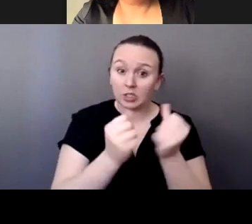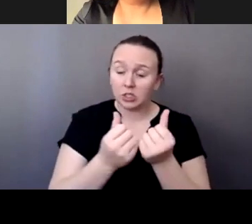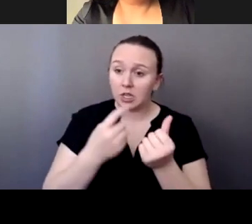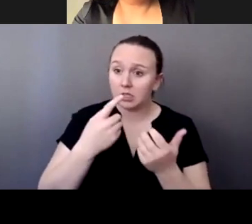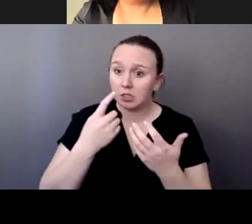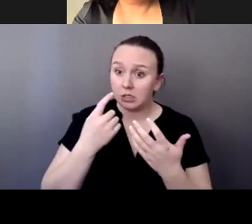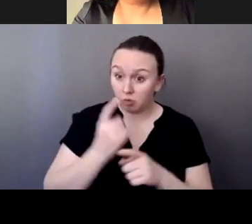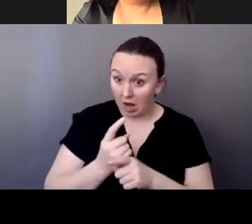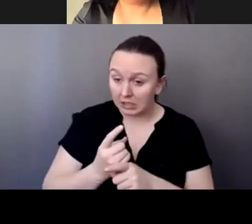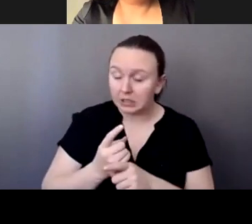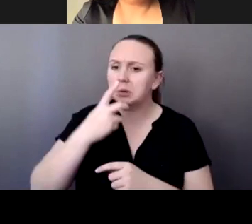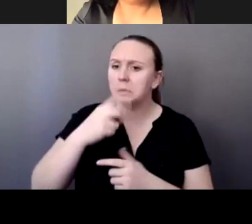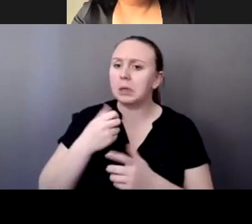little bit?